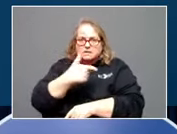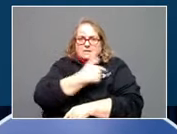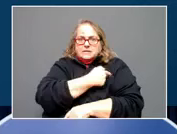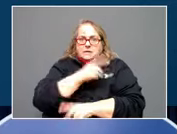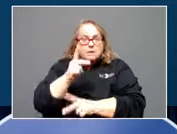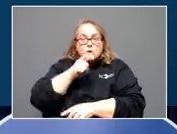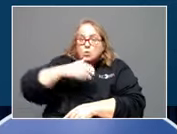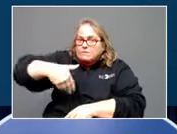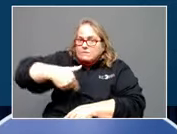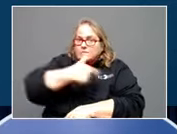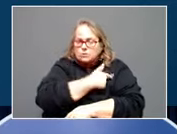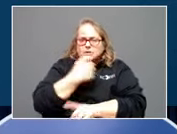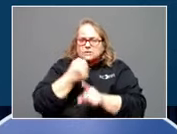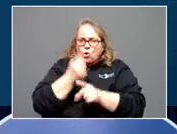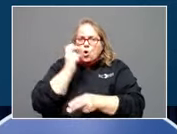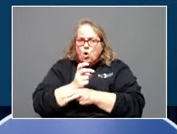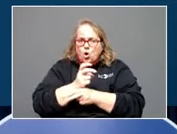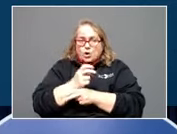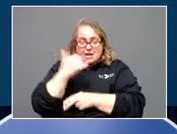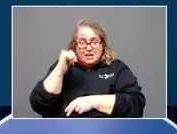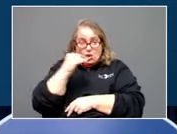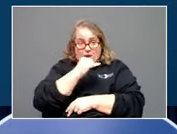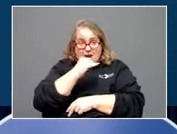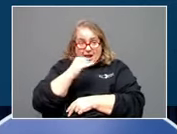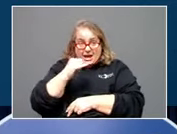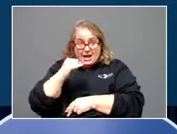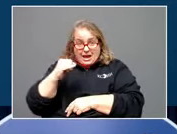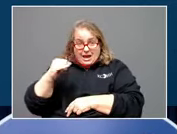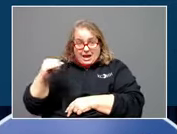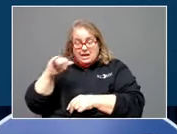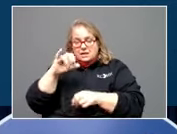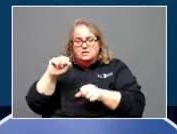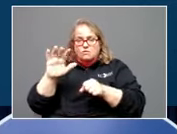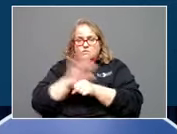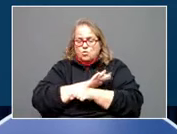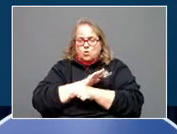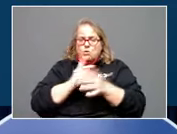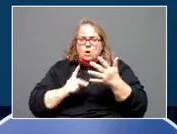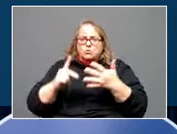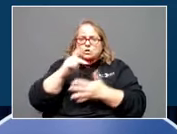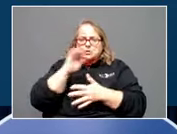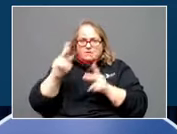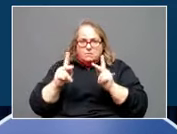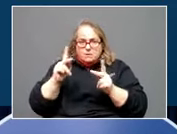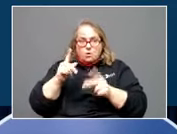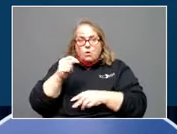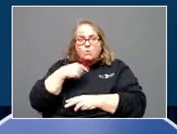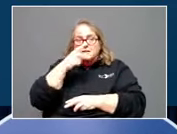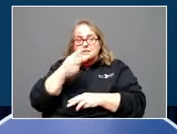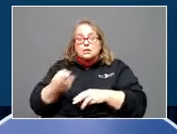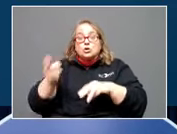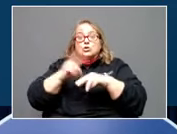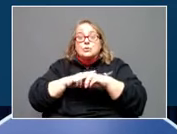So the yellow line there is kind of the entire population and what we're seeing in the increase in